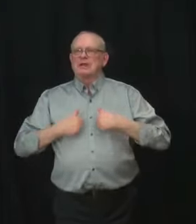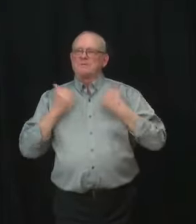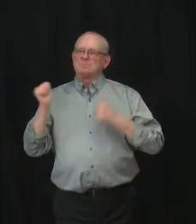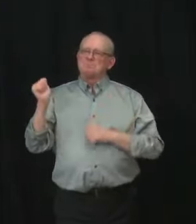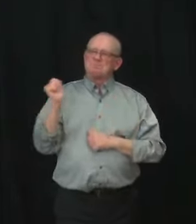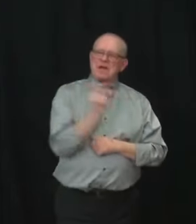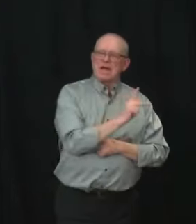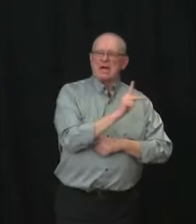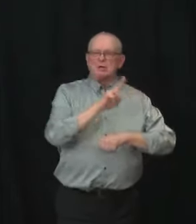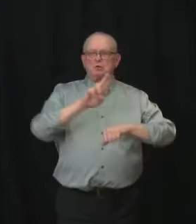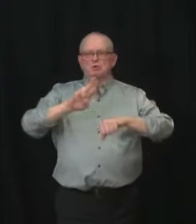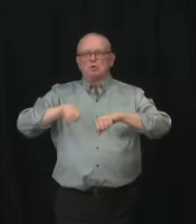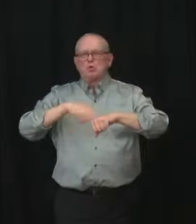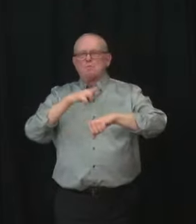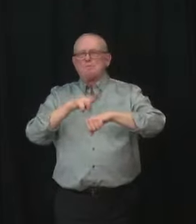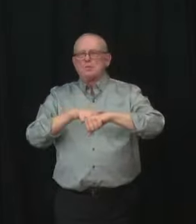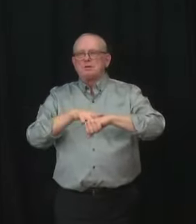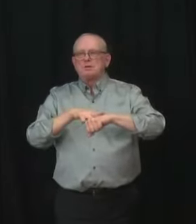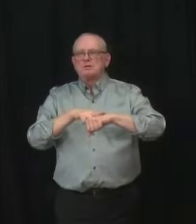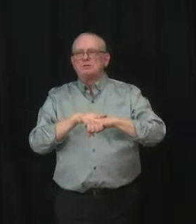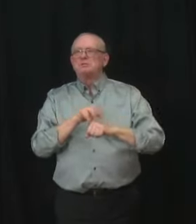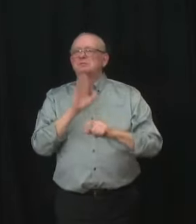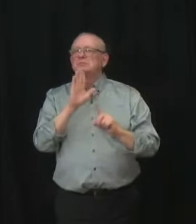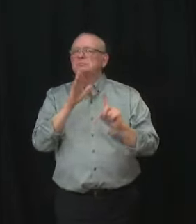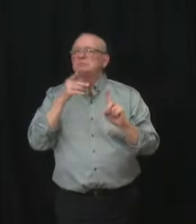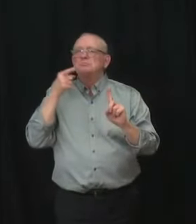of masking policies in schools,